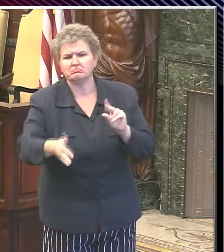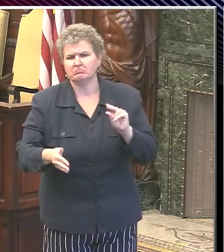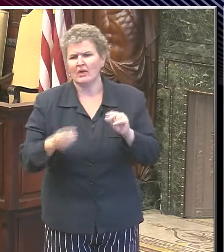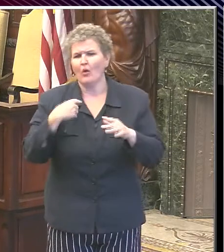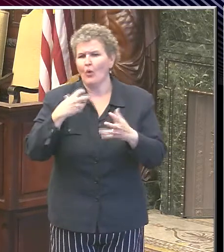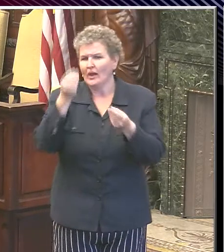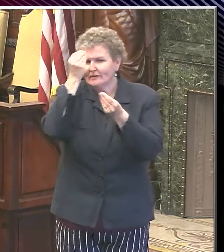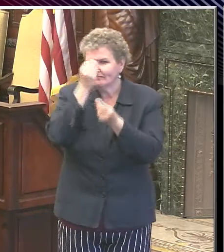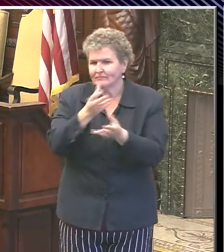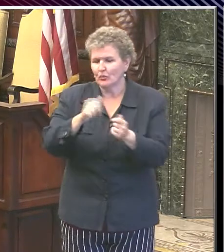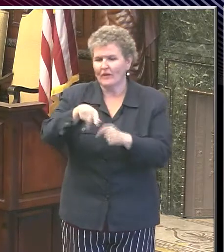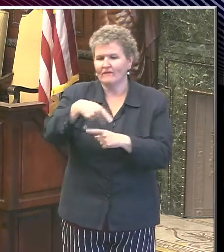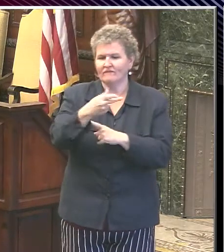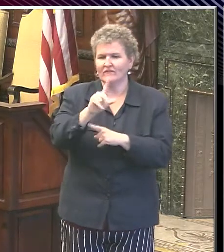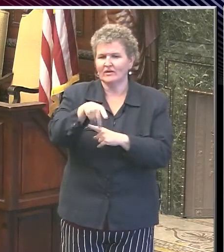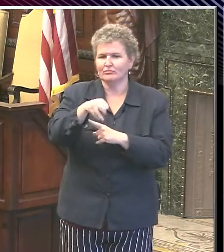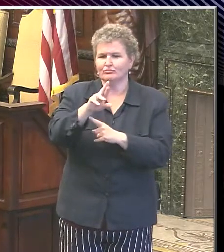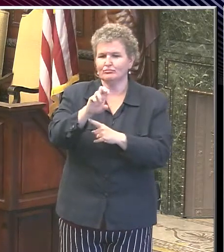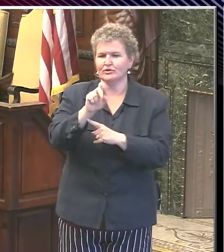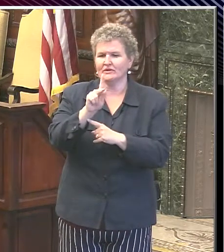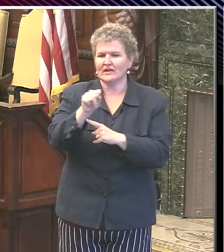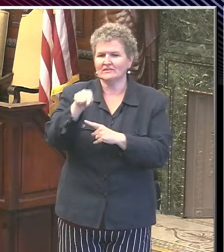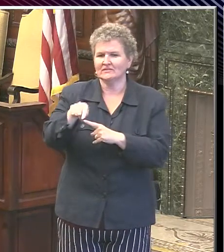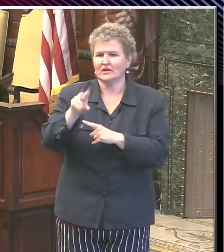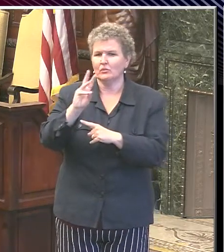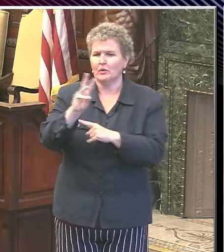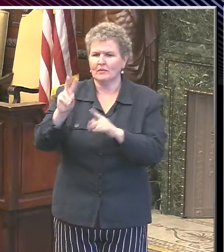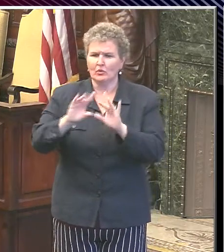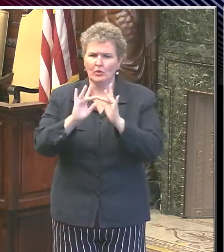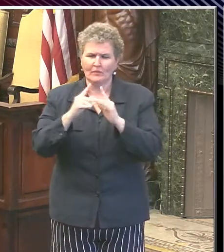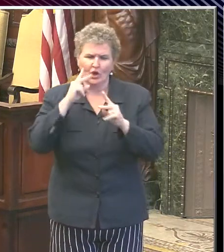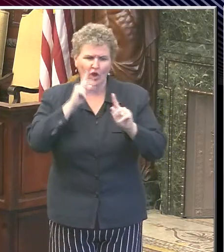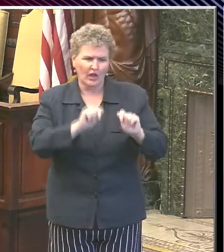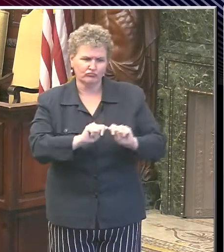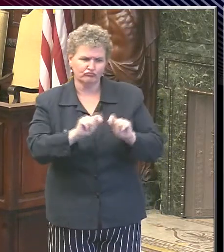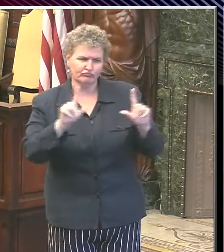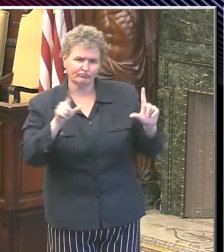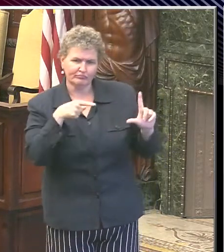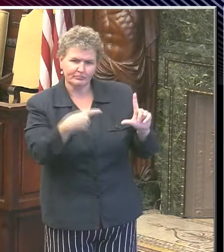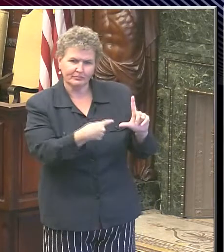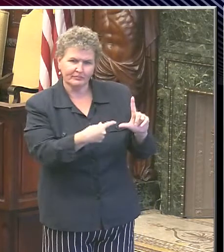PHL Pre-K website. And now to Dr. Farley for his daily update.